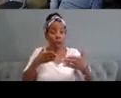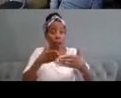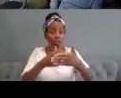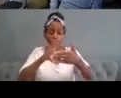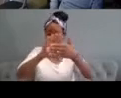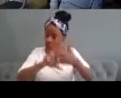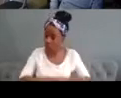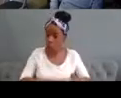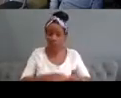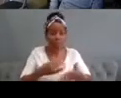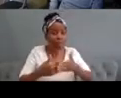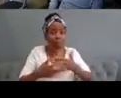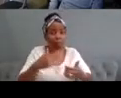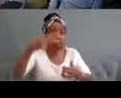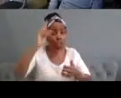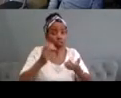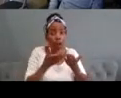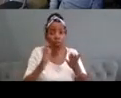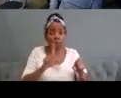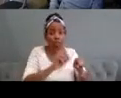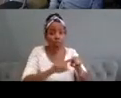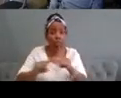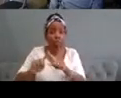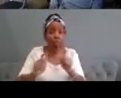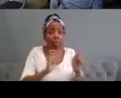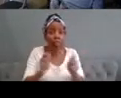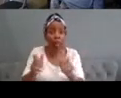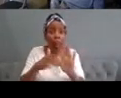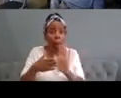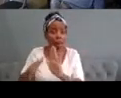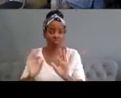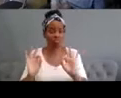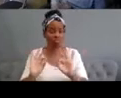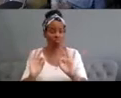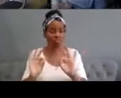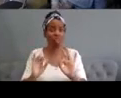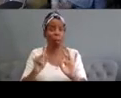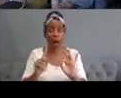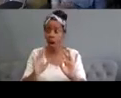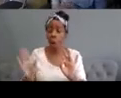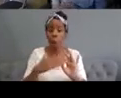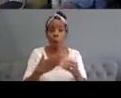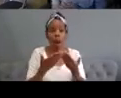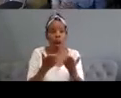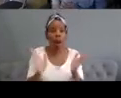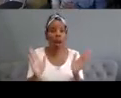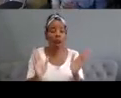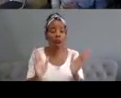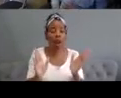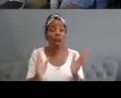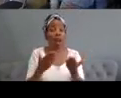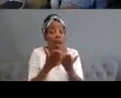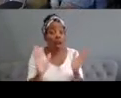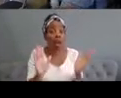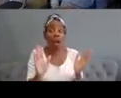neurotype and i think that's very leveling once you adopt this lens you start to gain clarity